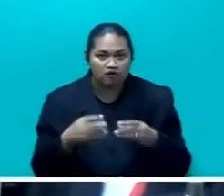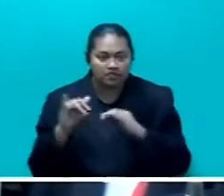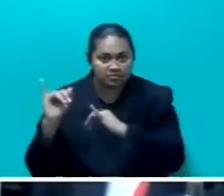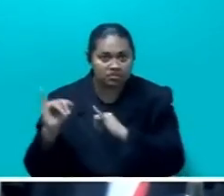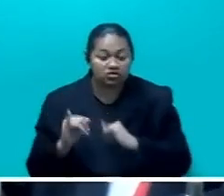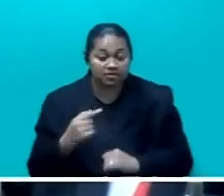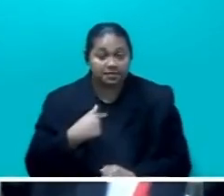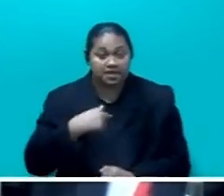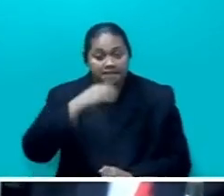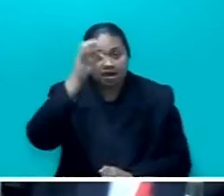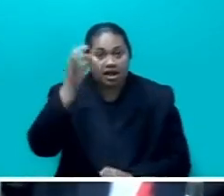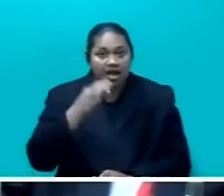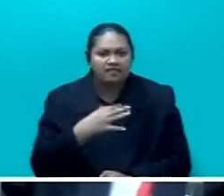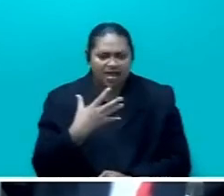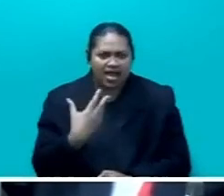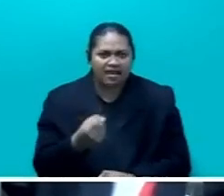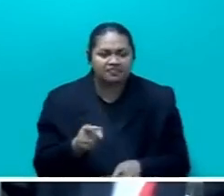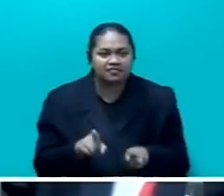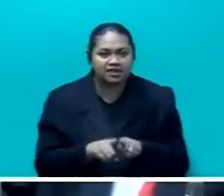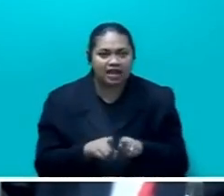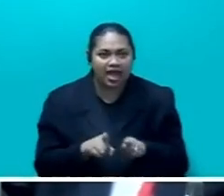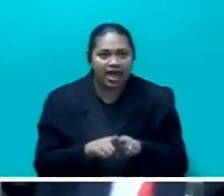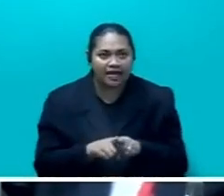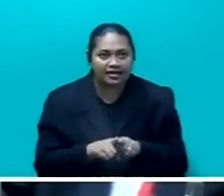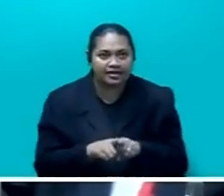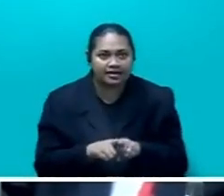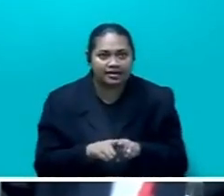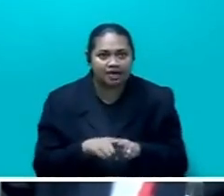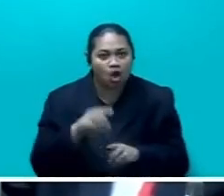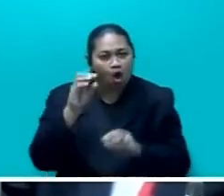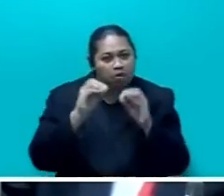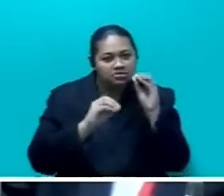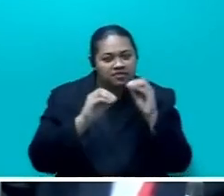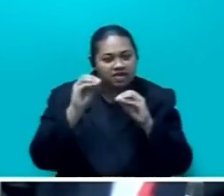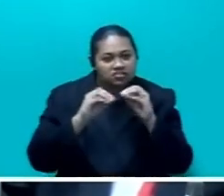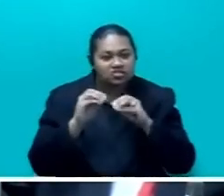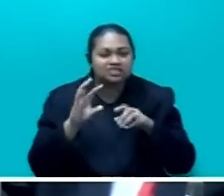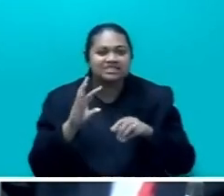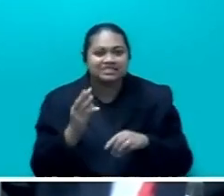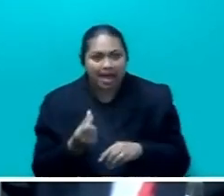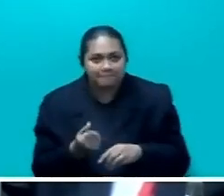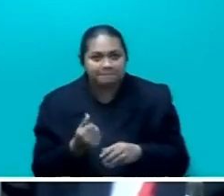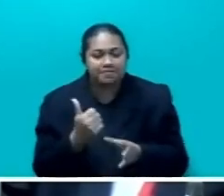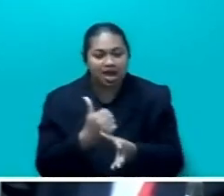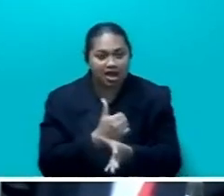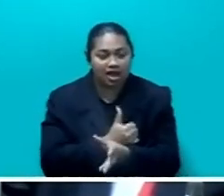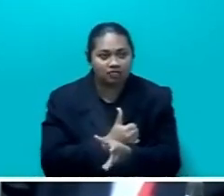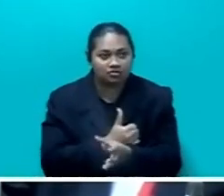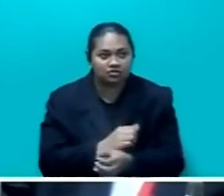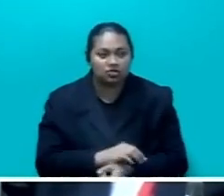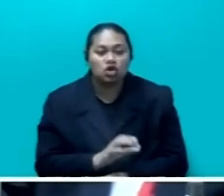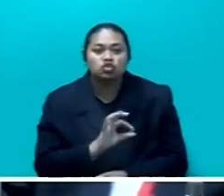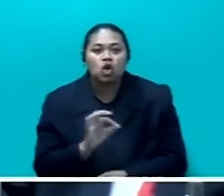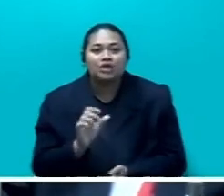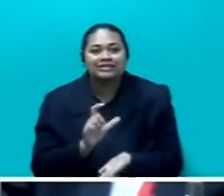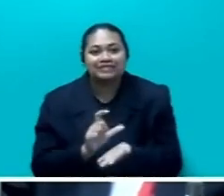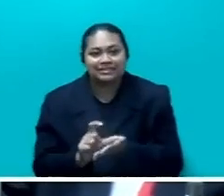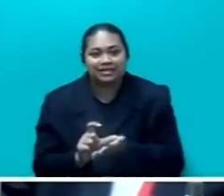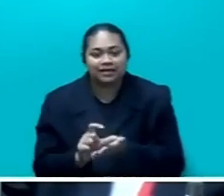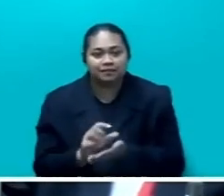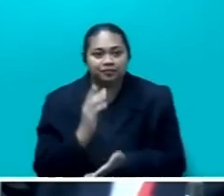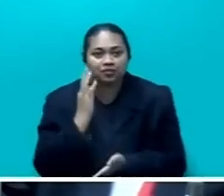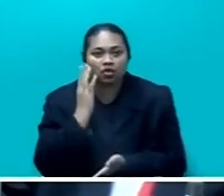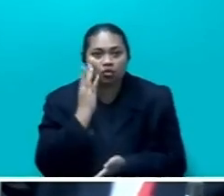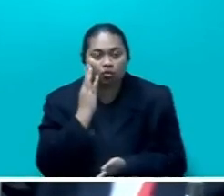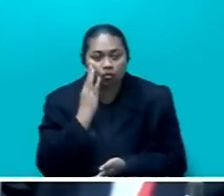believe there was an observation with regard to some accounts that were not quite cleared, but at the end of the report,